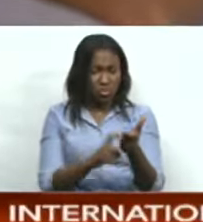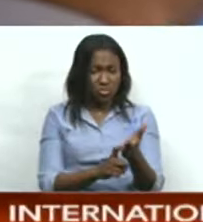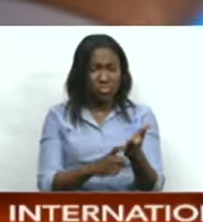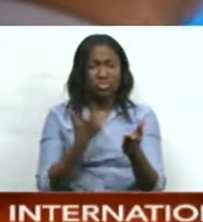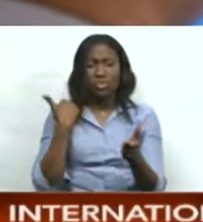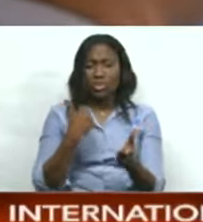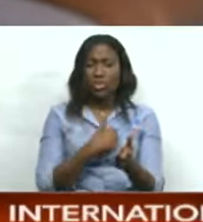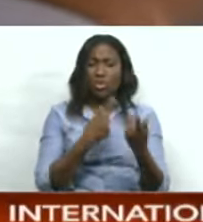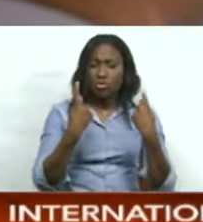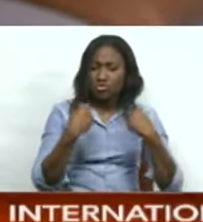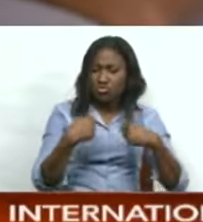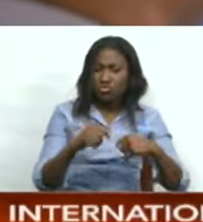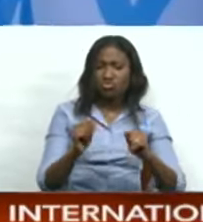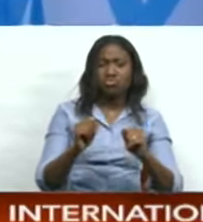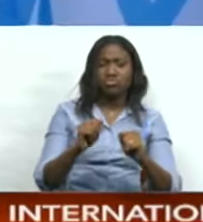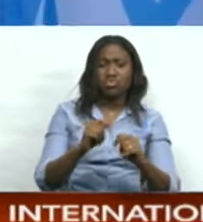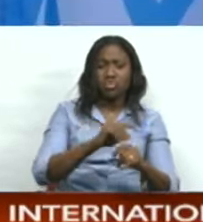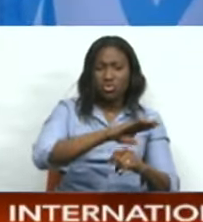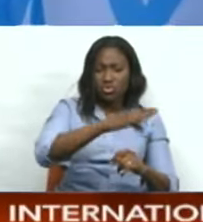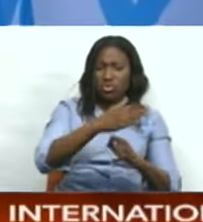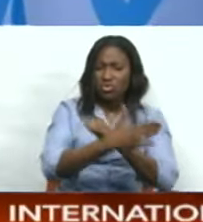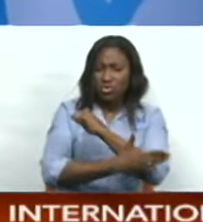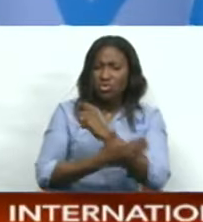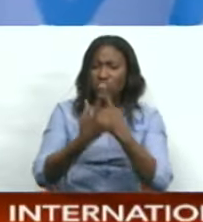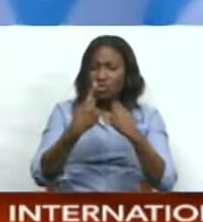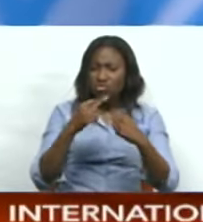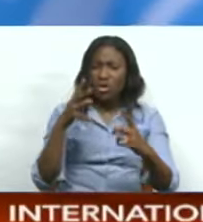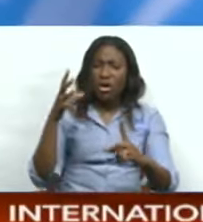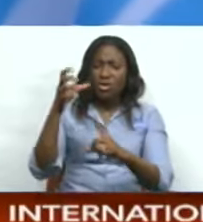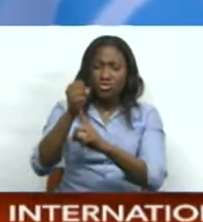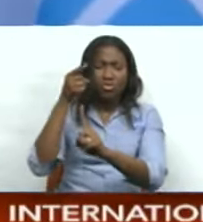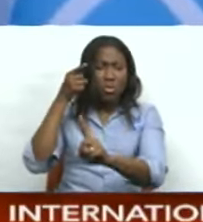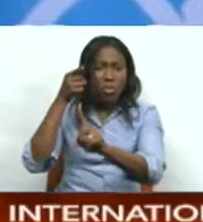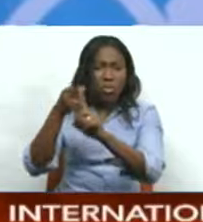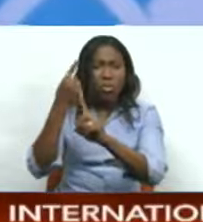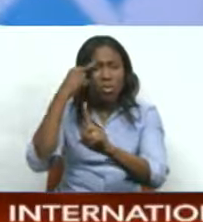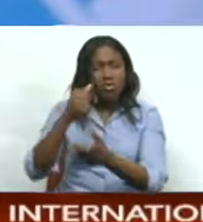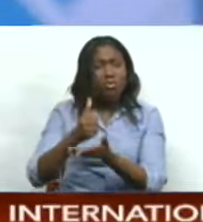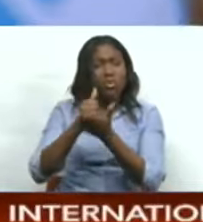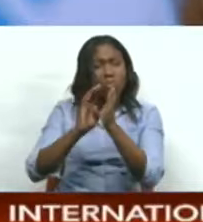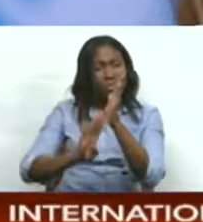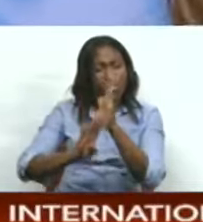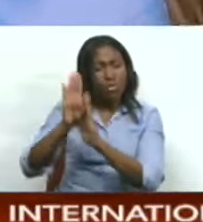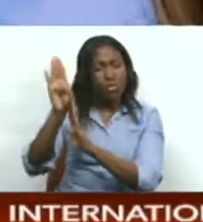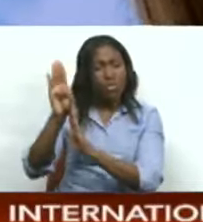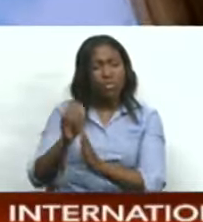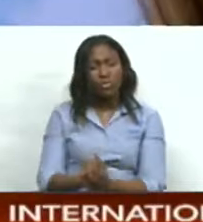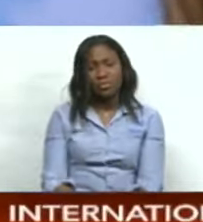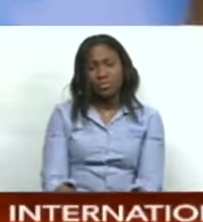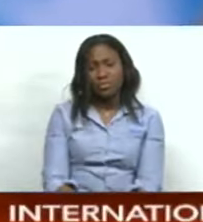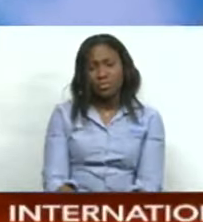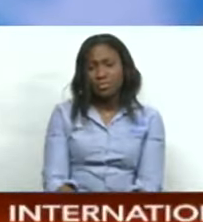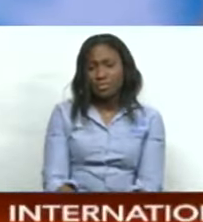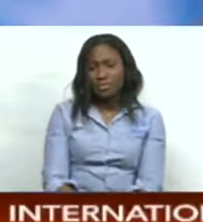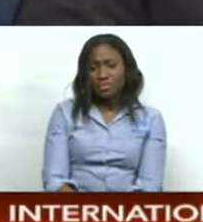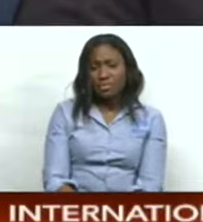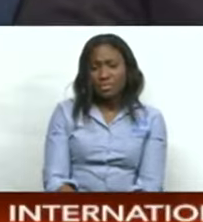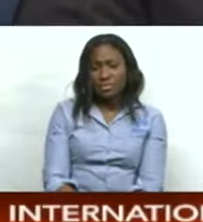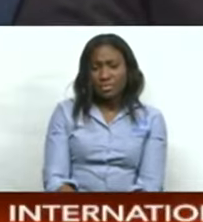global engagement on the SDGs made by the country's officials. Jessie Ramde, OCNC3 News.